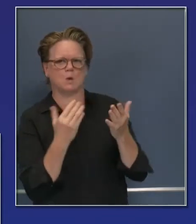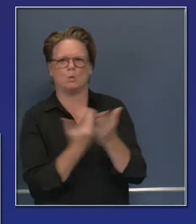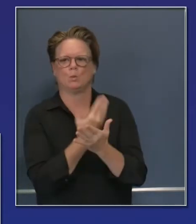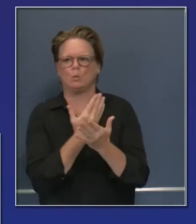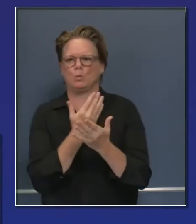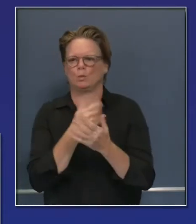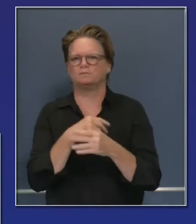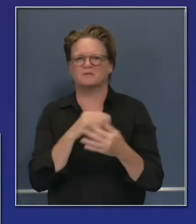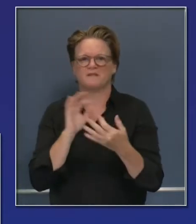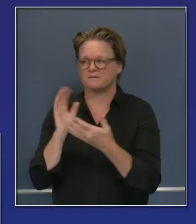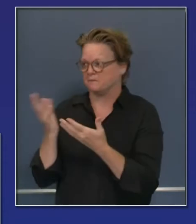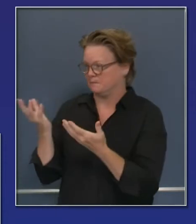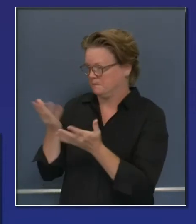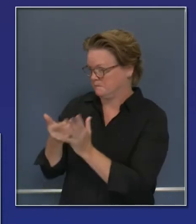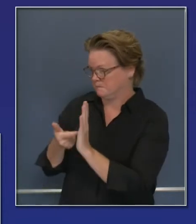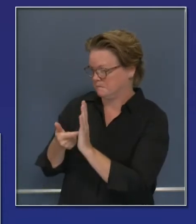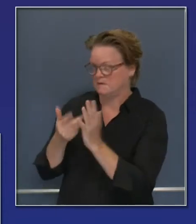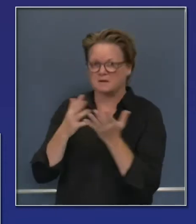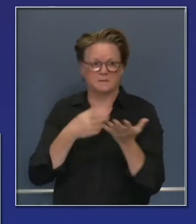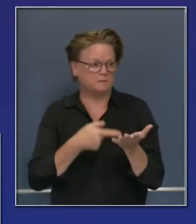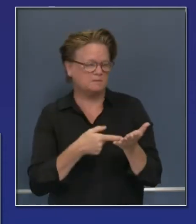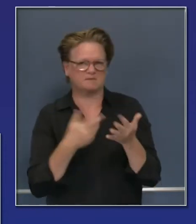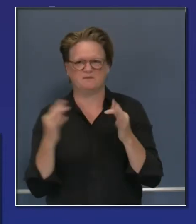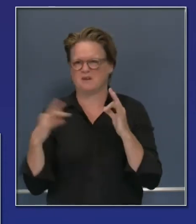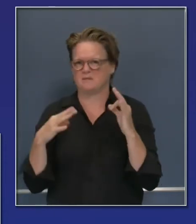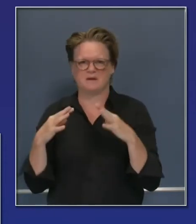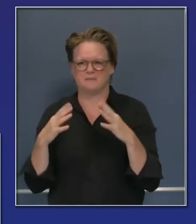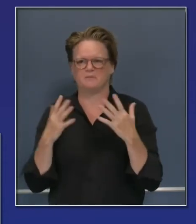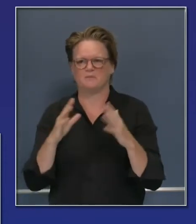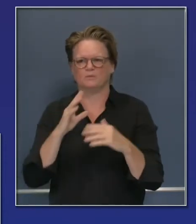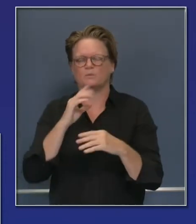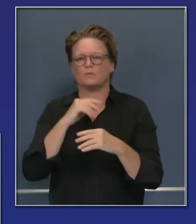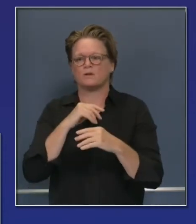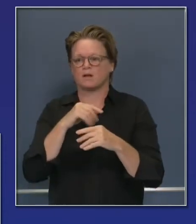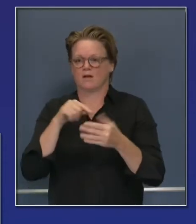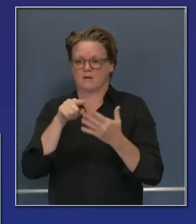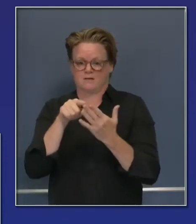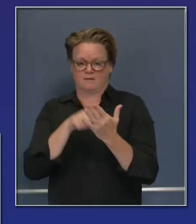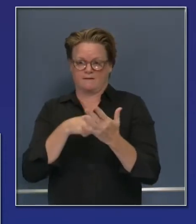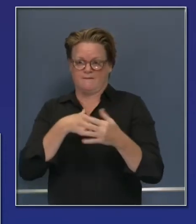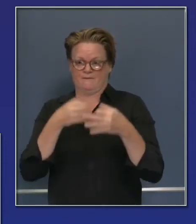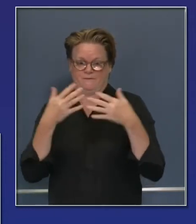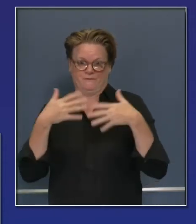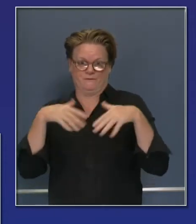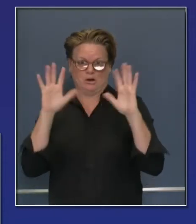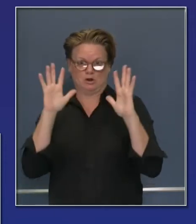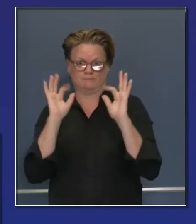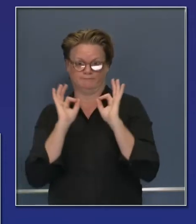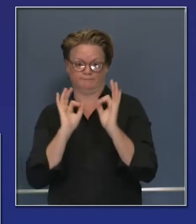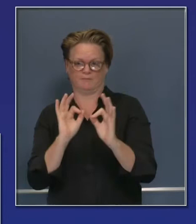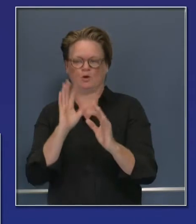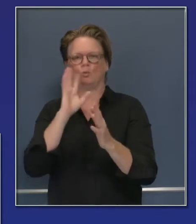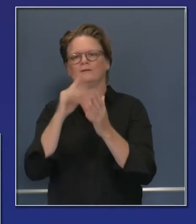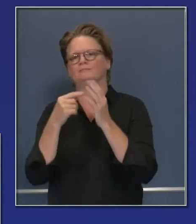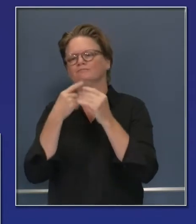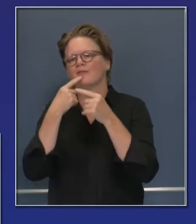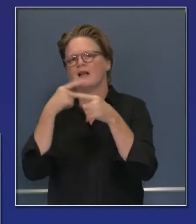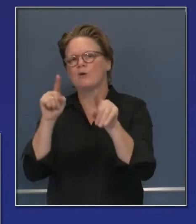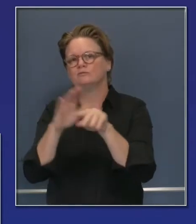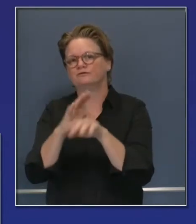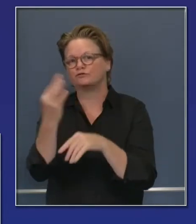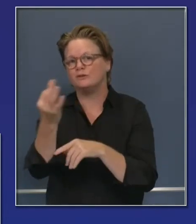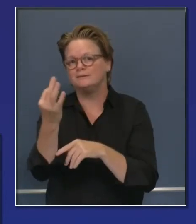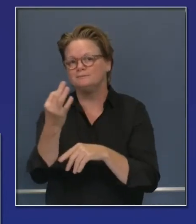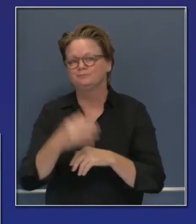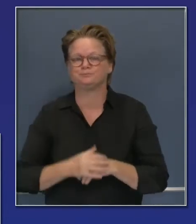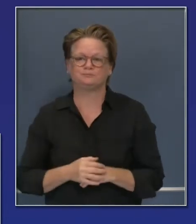And so Friday, expect that list. Expect some other announcements on Friday. But we, again, today really wanted to